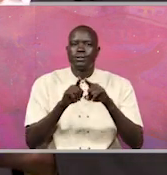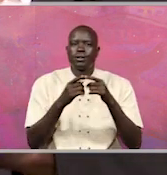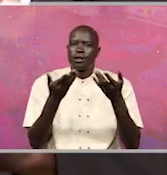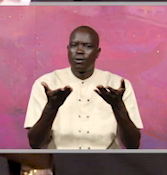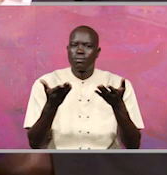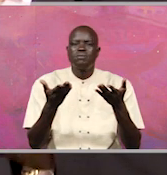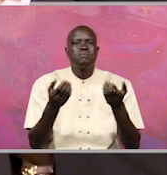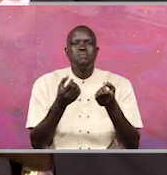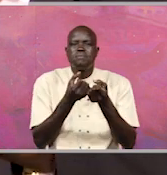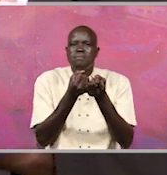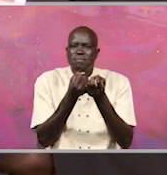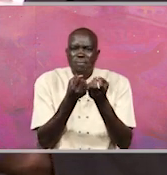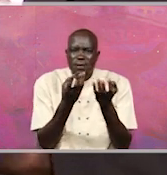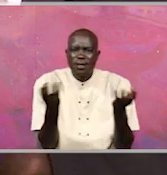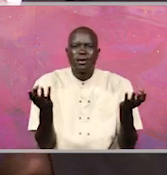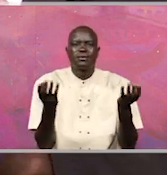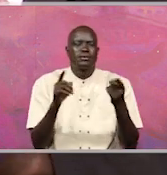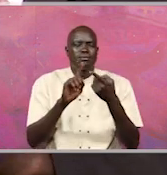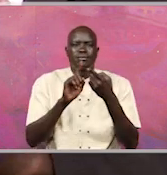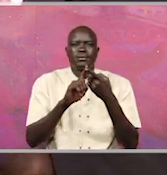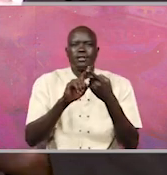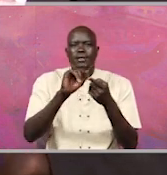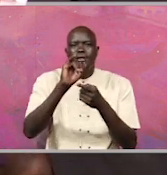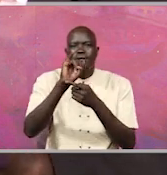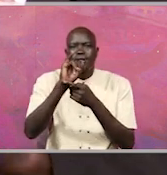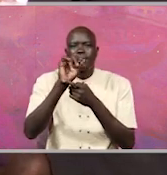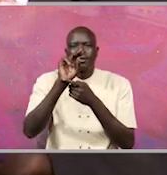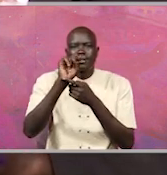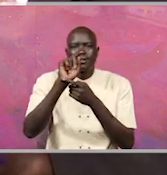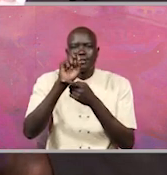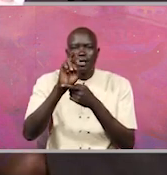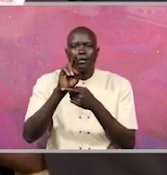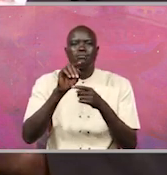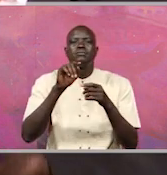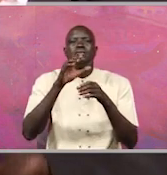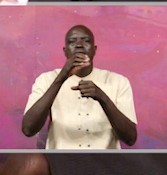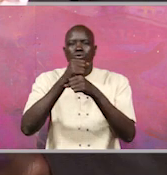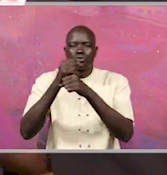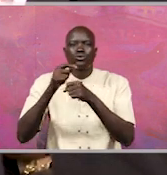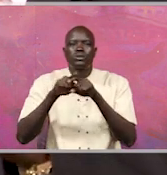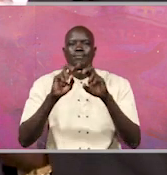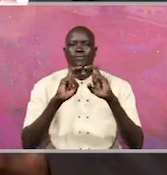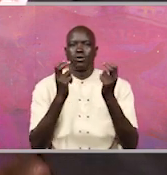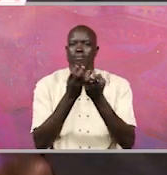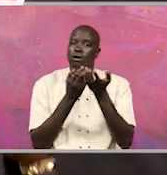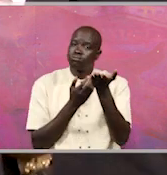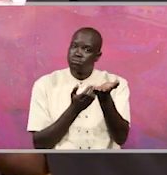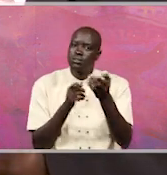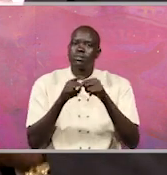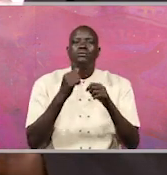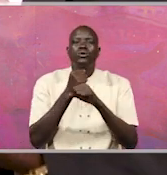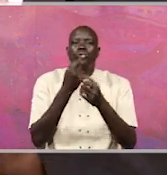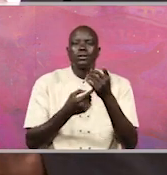are 18 altogether which form the interagency forum whose role and function is above all to ensure